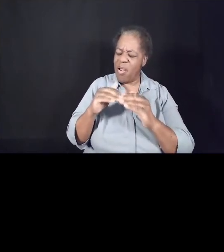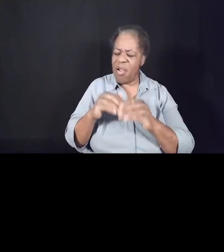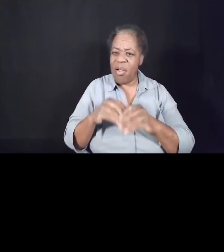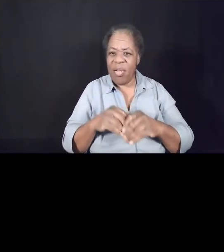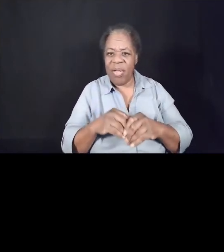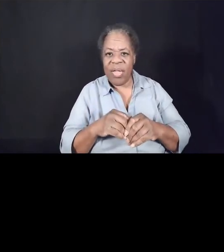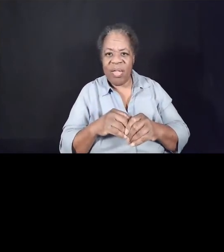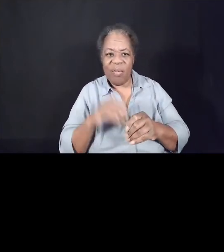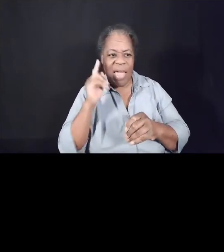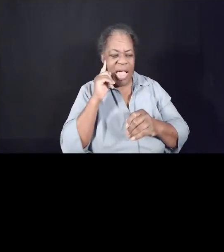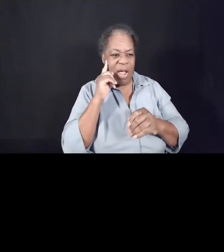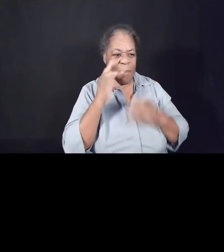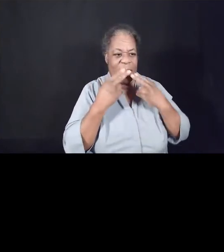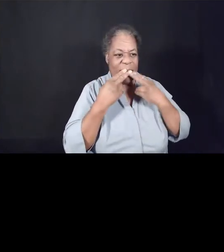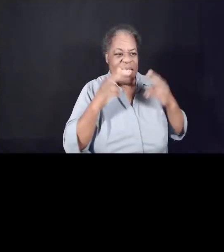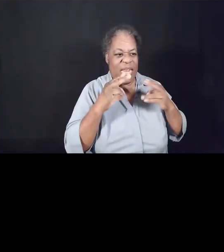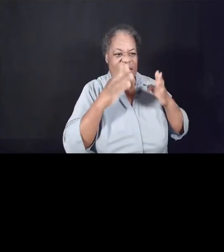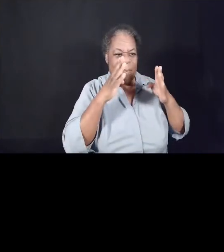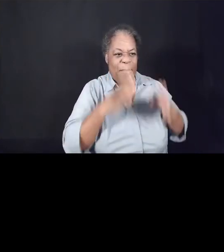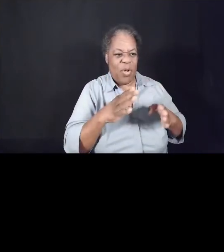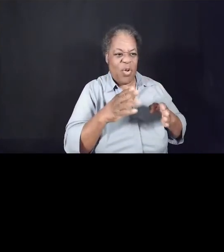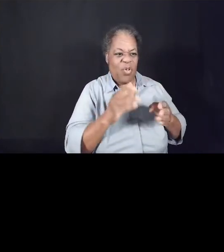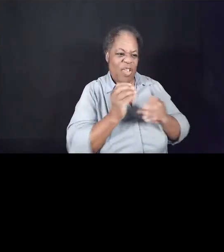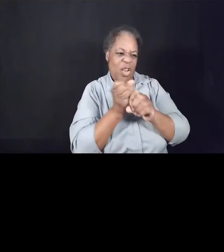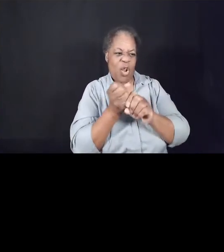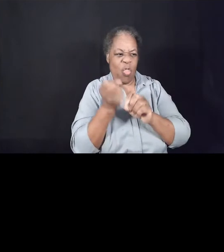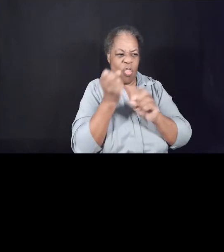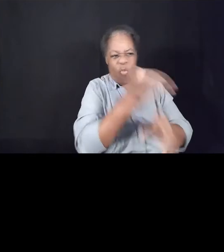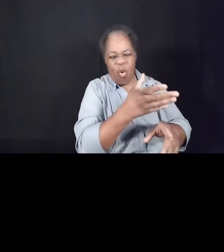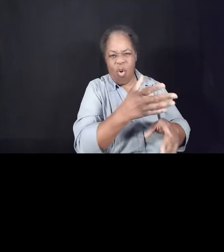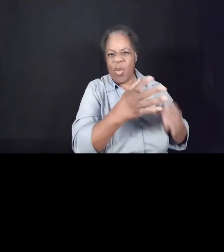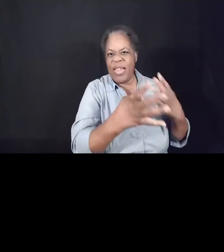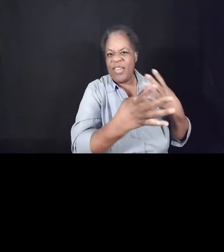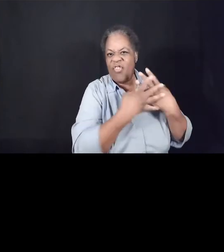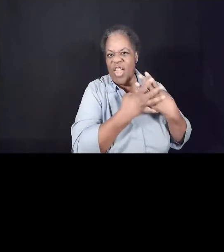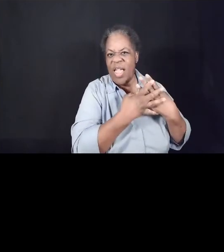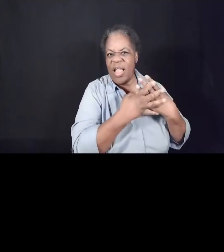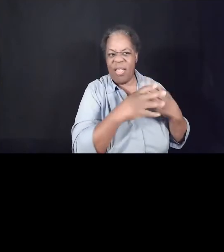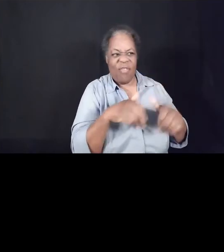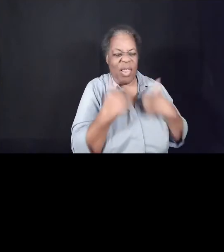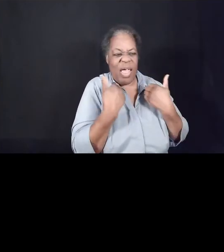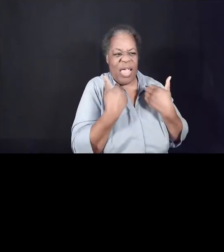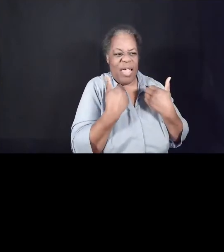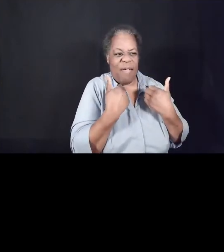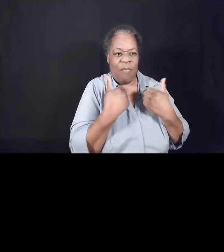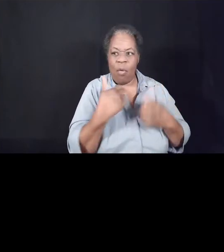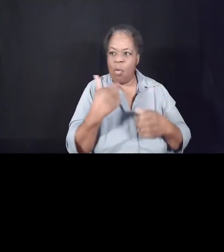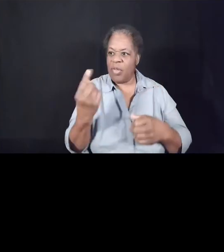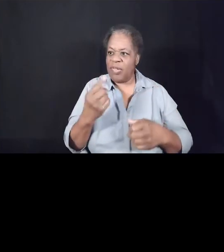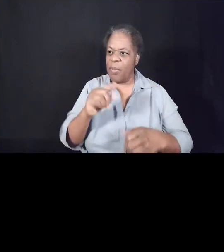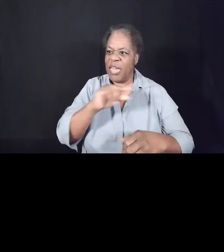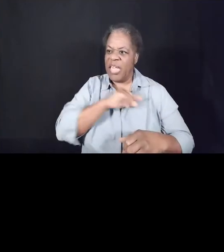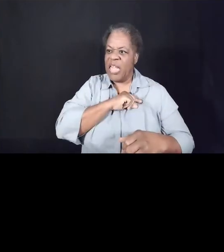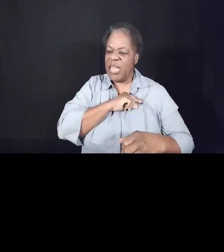innocent person spending a lifetime in jail, or a guilty person not being held accountable.